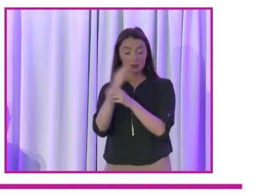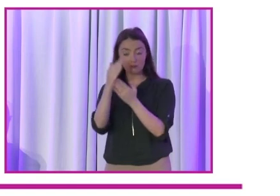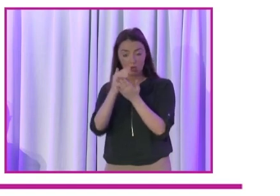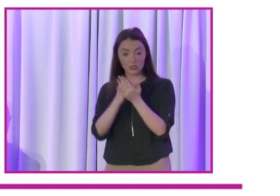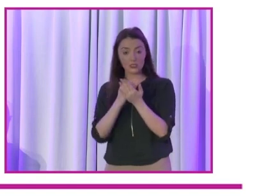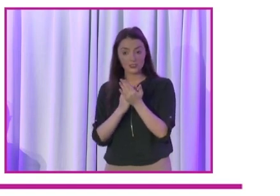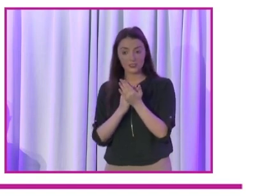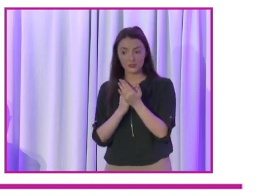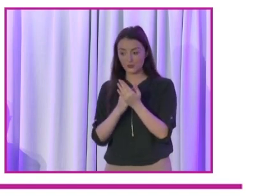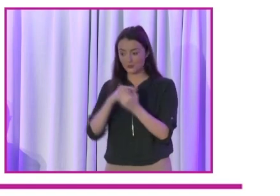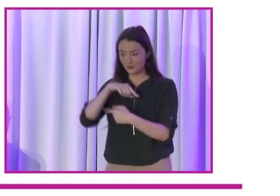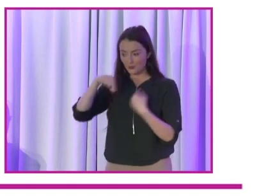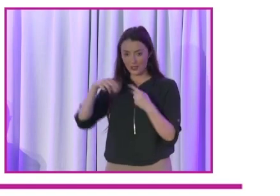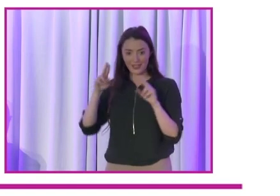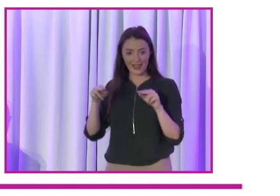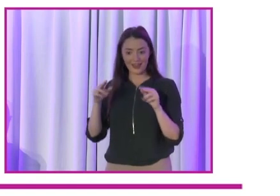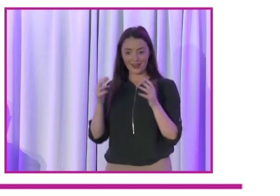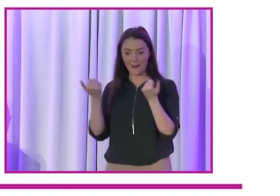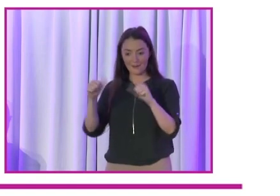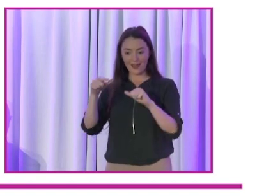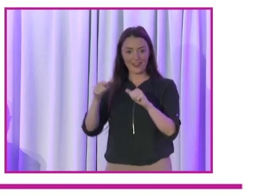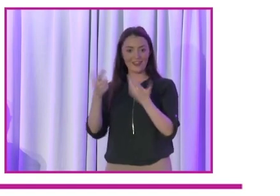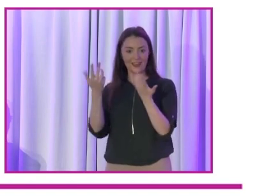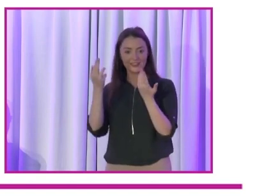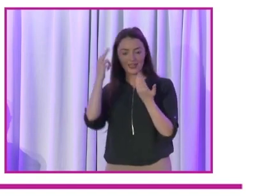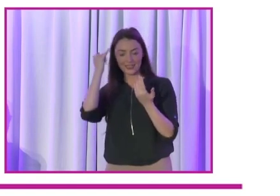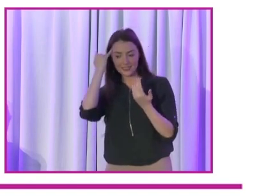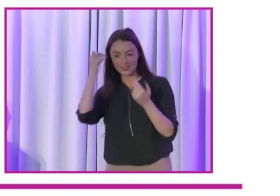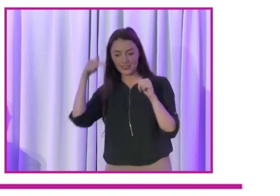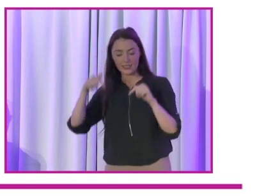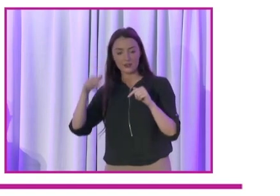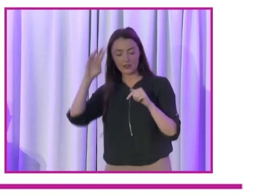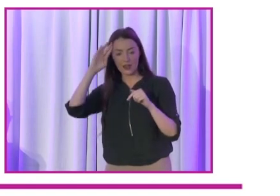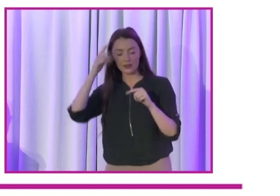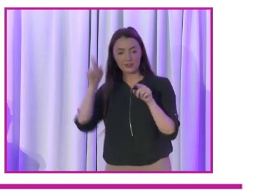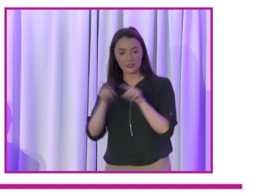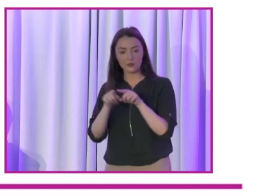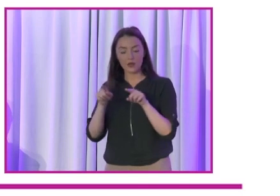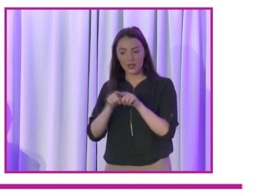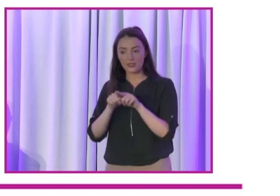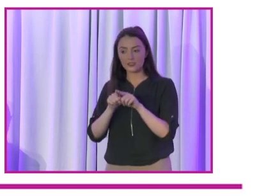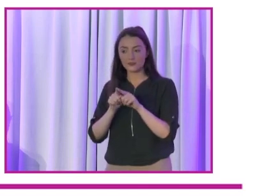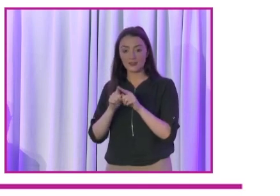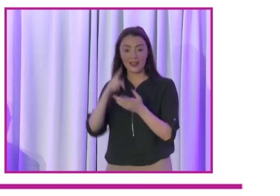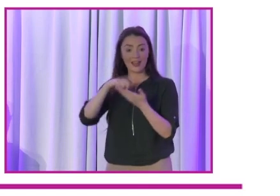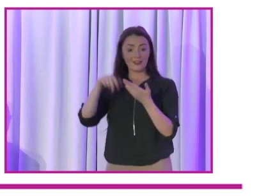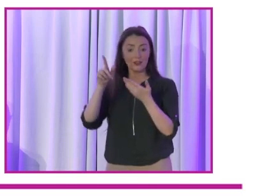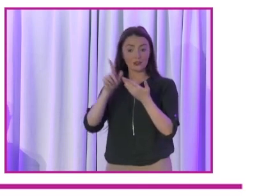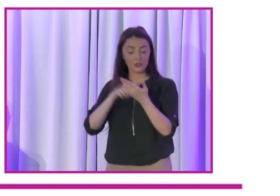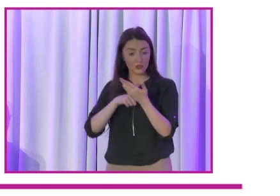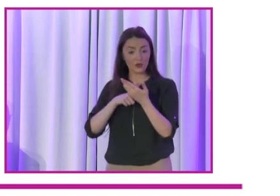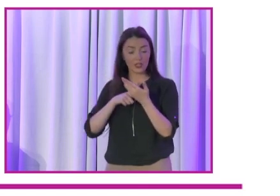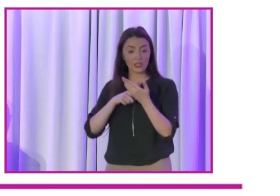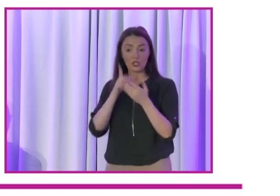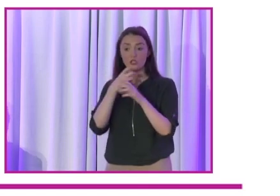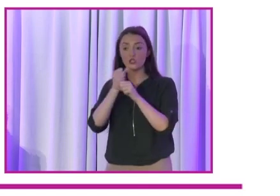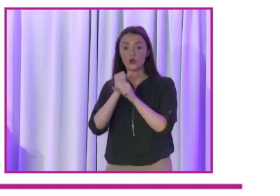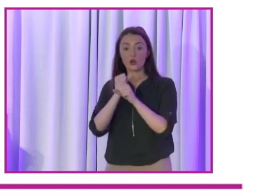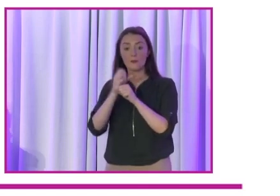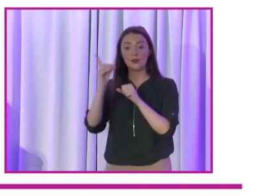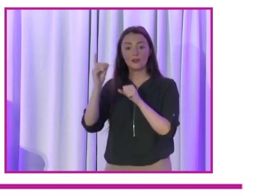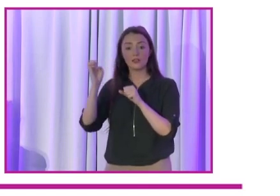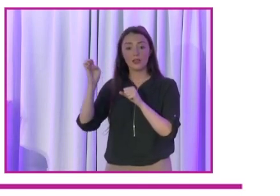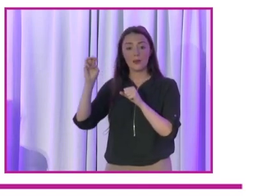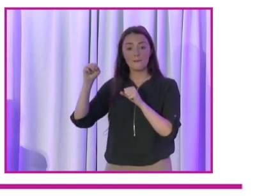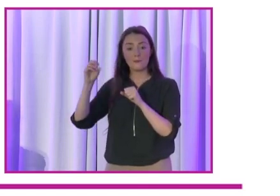sectors we can apply here. And for the electoral commission I talked about, oh I've done, for the electoral commission we talked about demography, but the